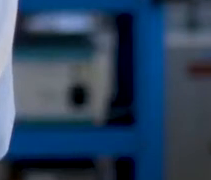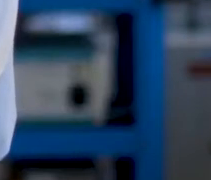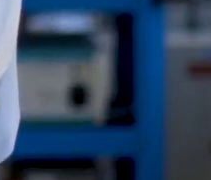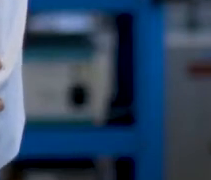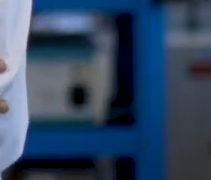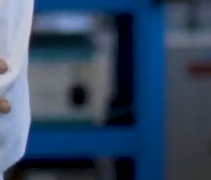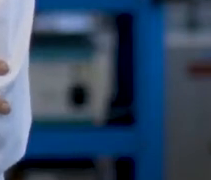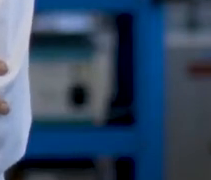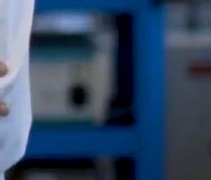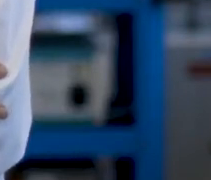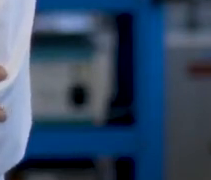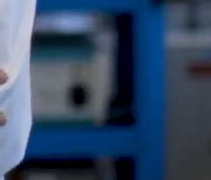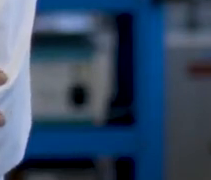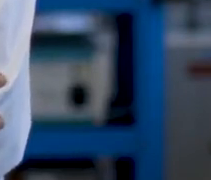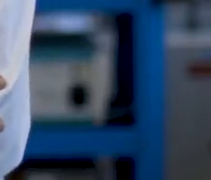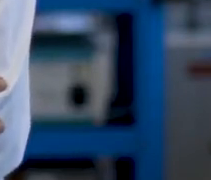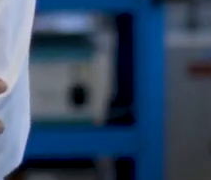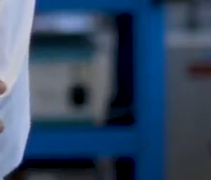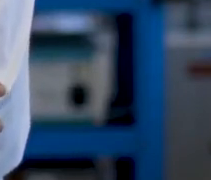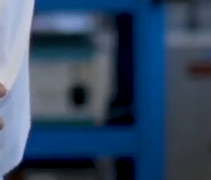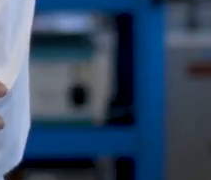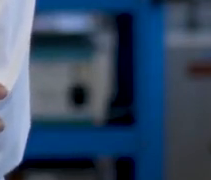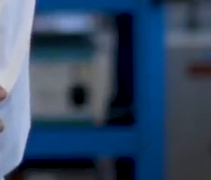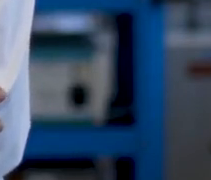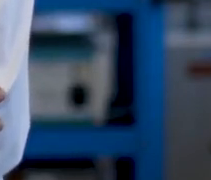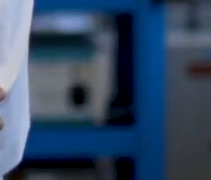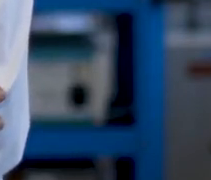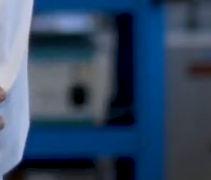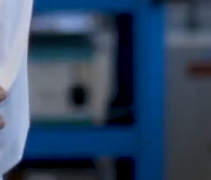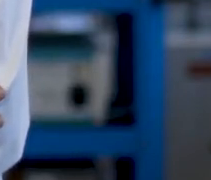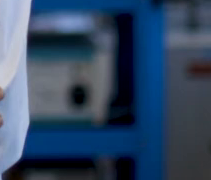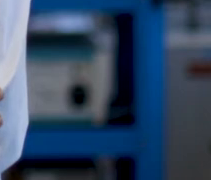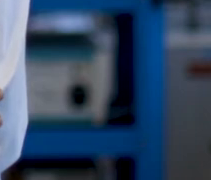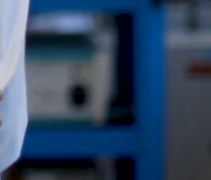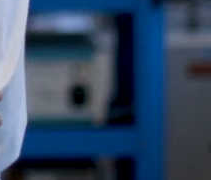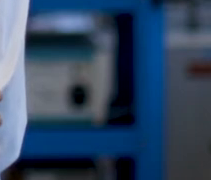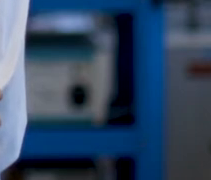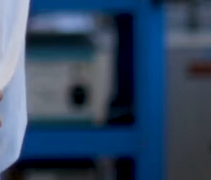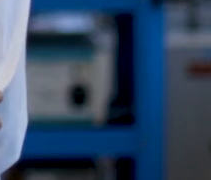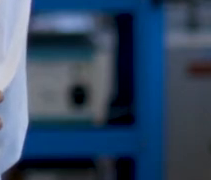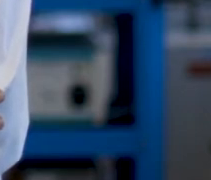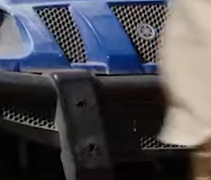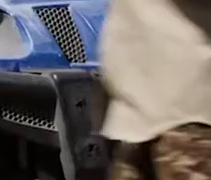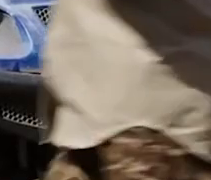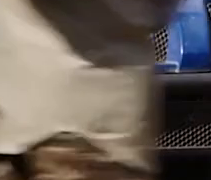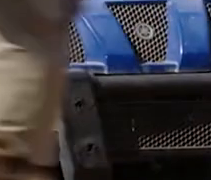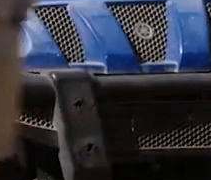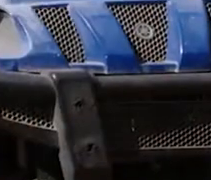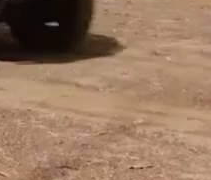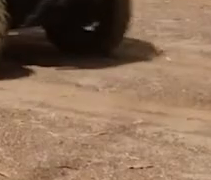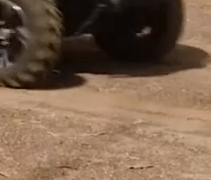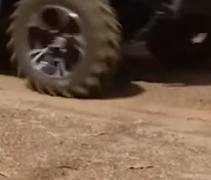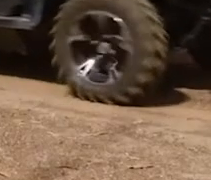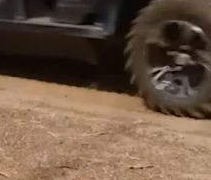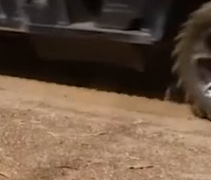All of our facilities sit on the ancestral lands of Aboriginal people. There is not a part of Australia that is not known,